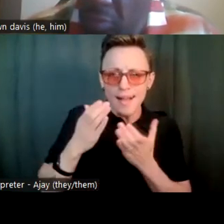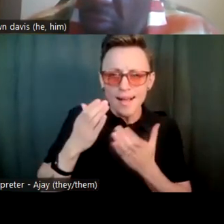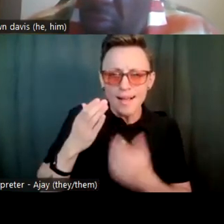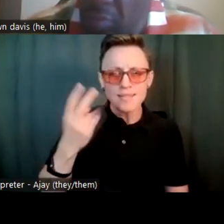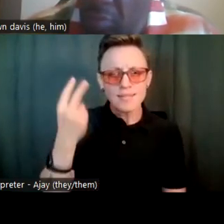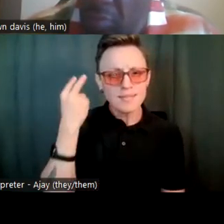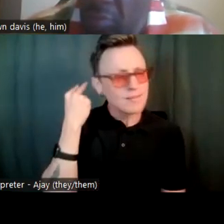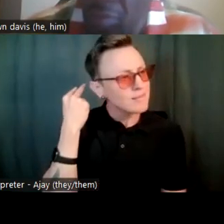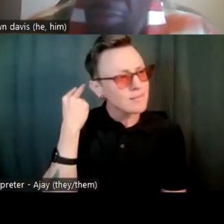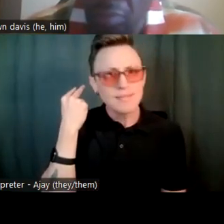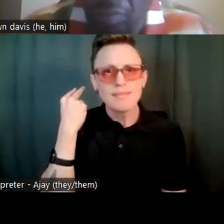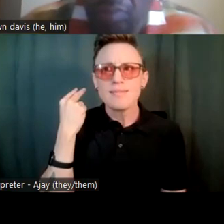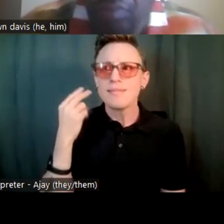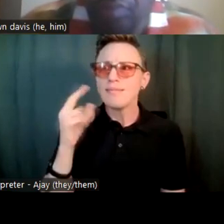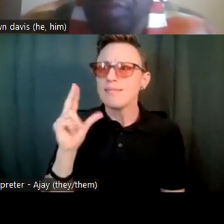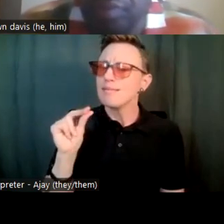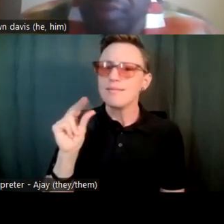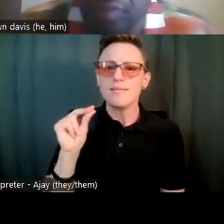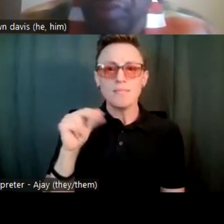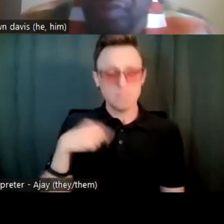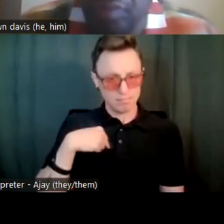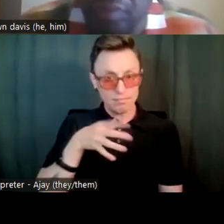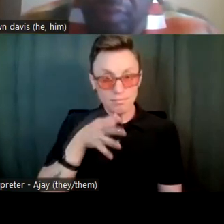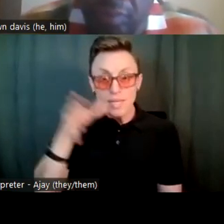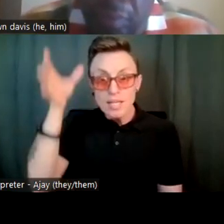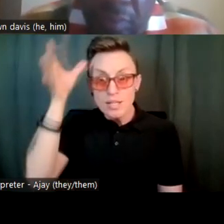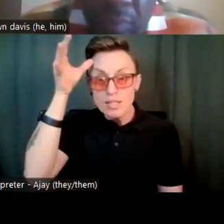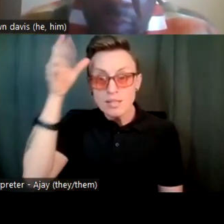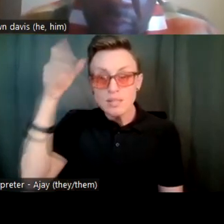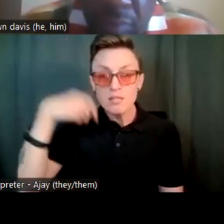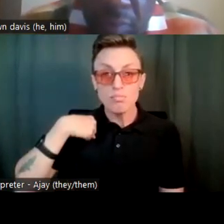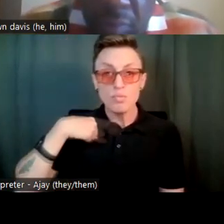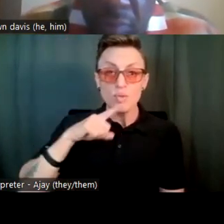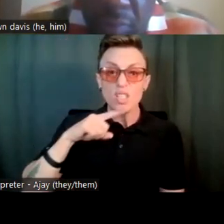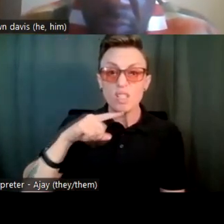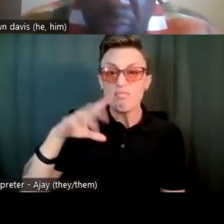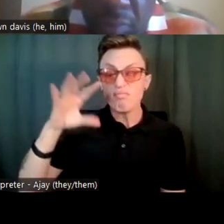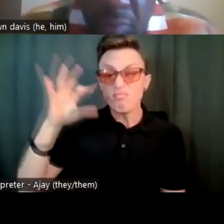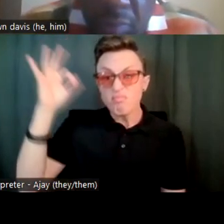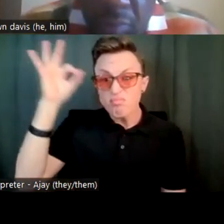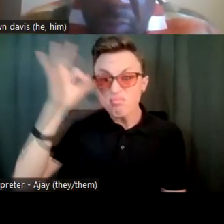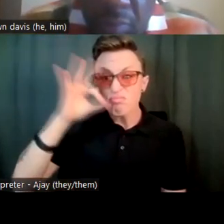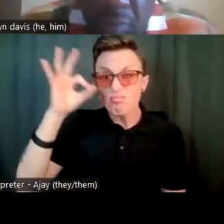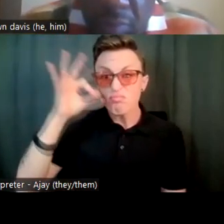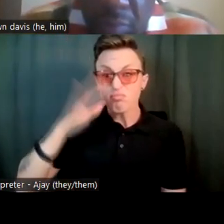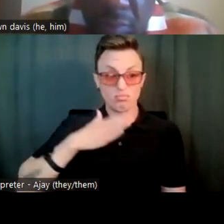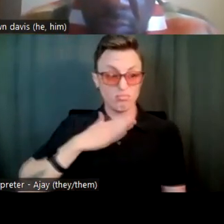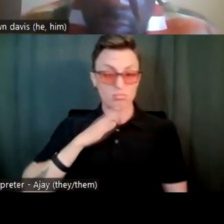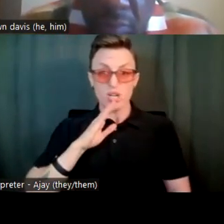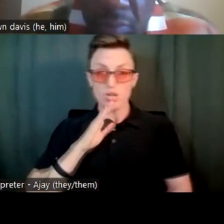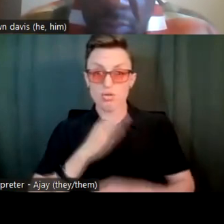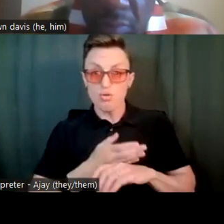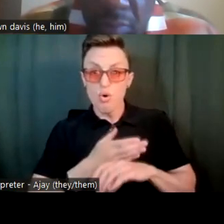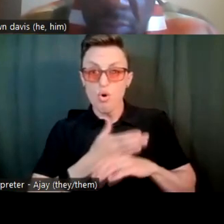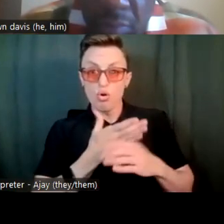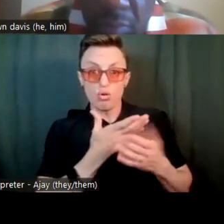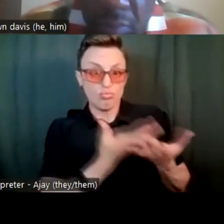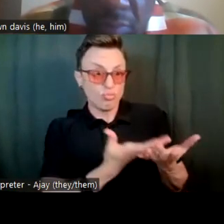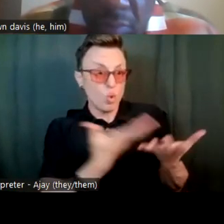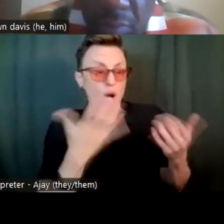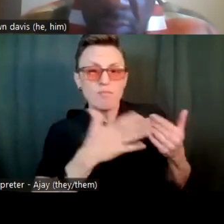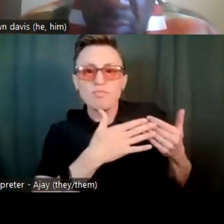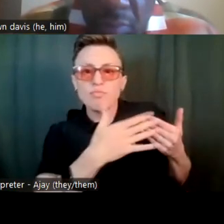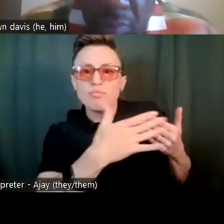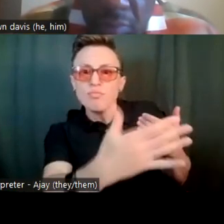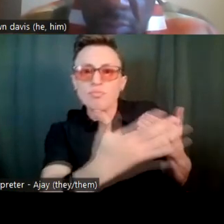think as a parent, I had no idea what my daughter's future might look like. And one